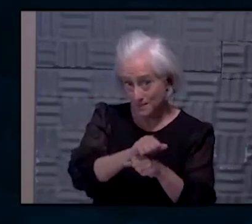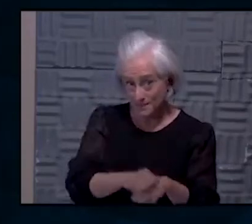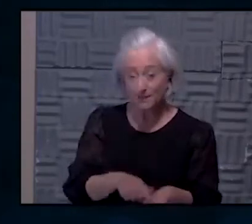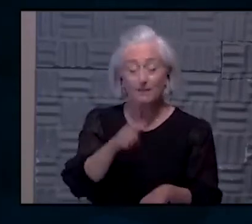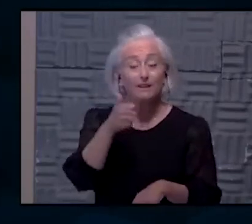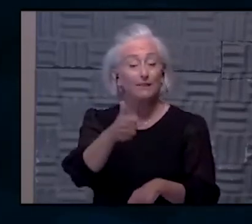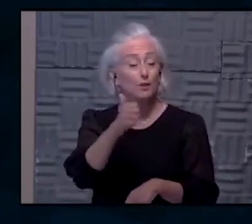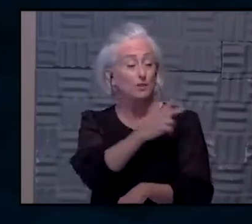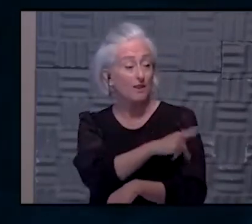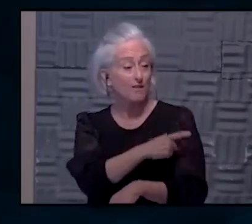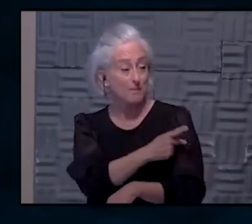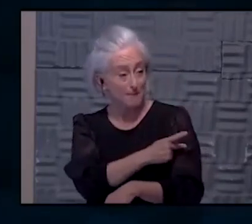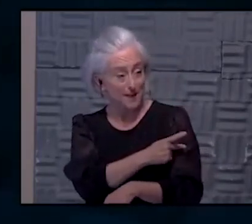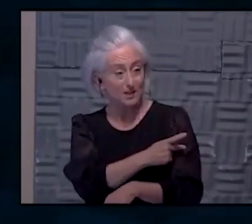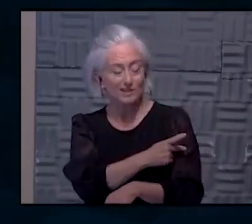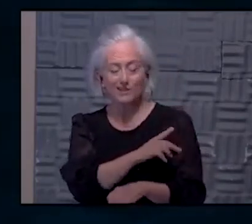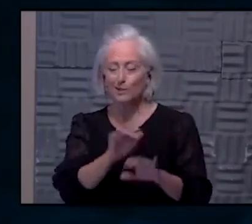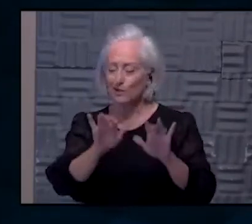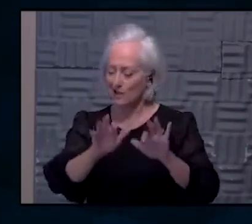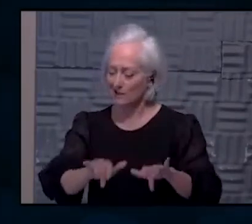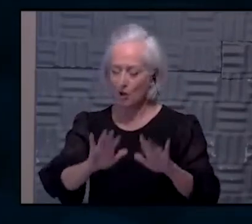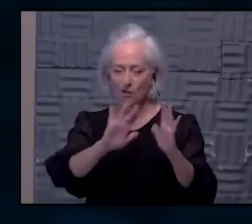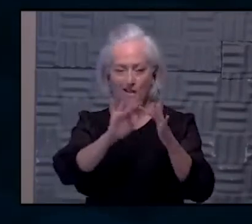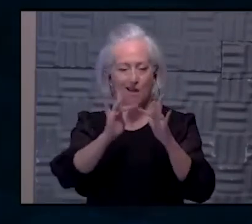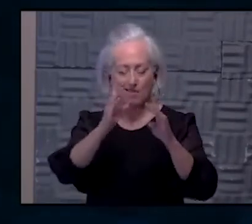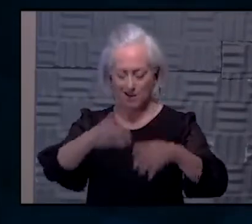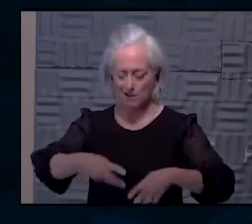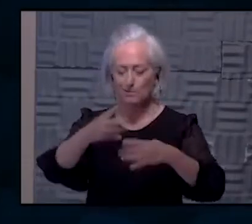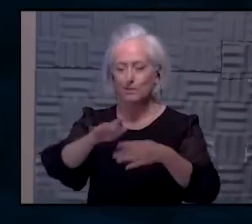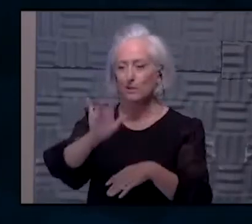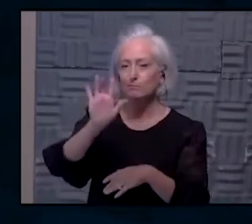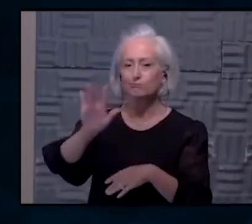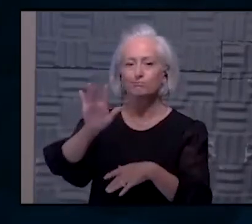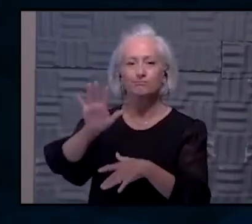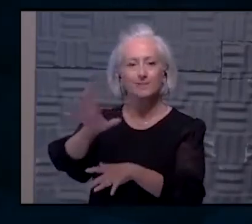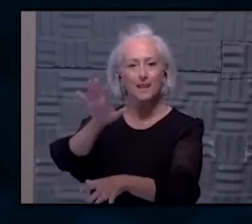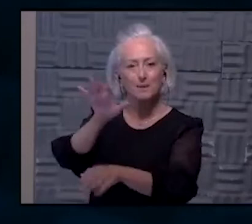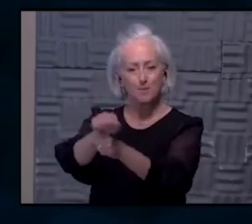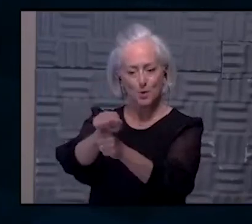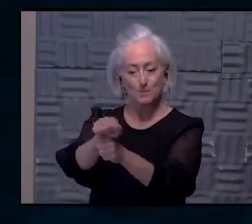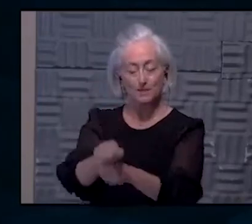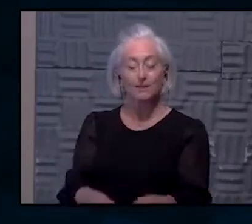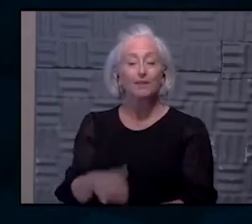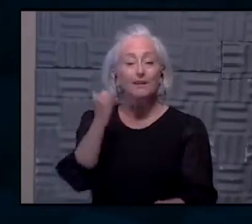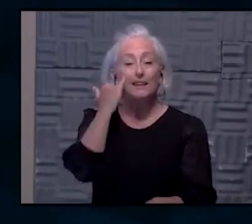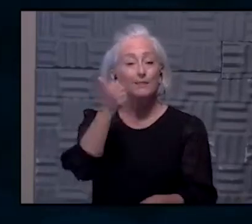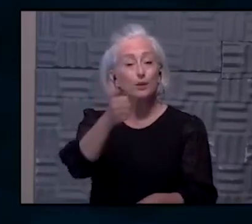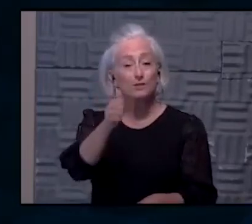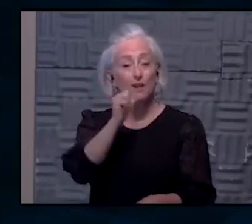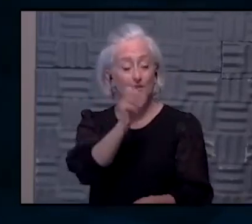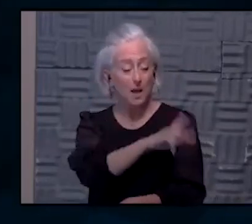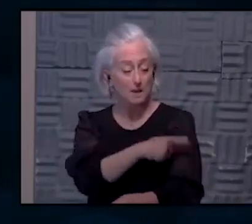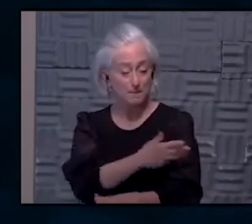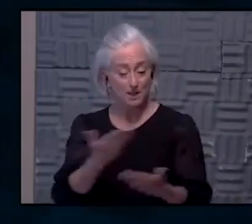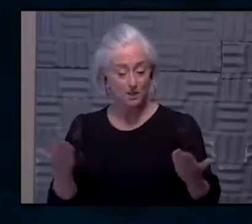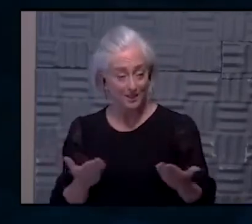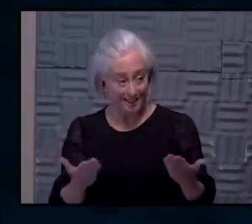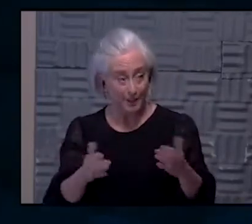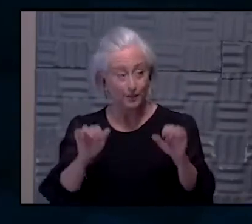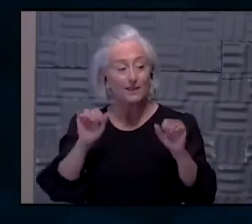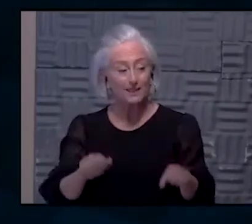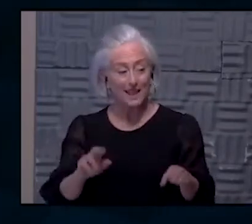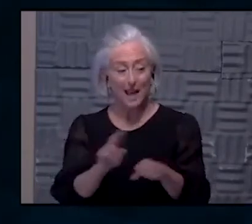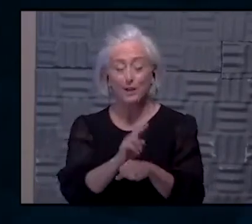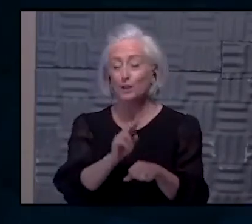and make your appointment to get a vaccine. We can do it today. Also, if you're not one of our patients, you can go to kansashealthsystem.com backslash